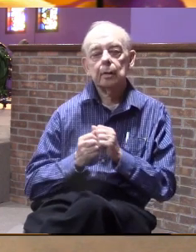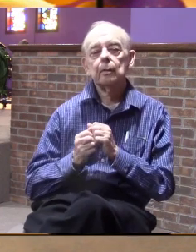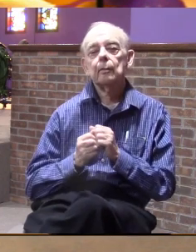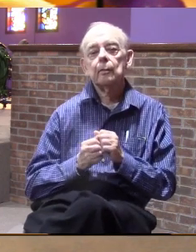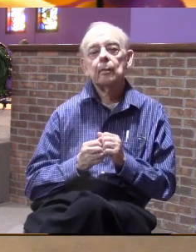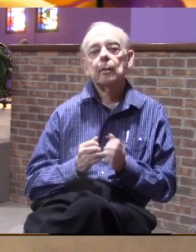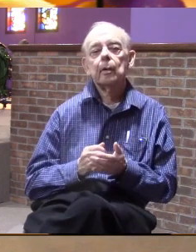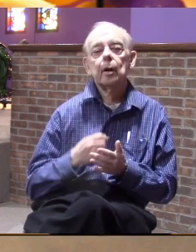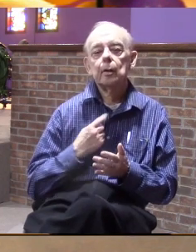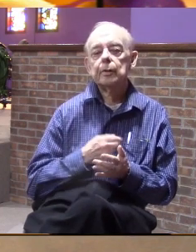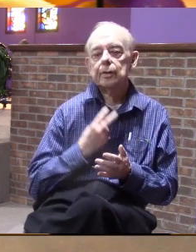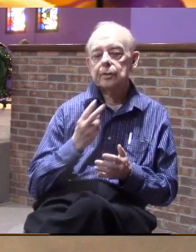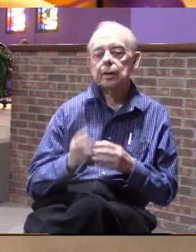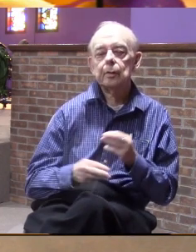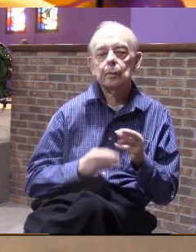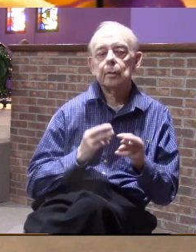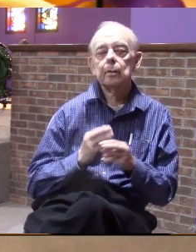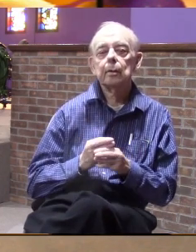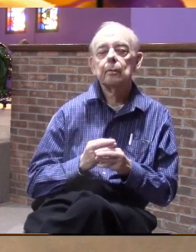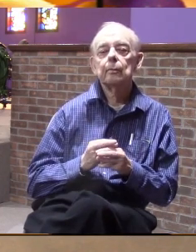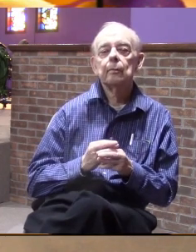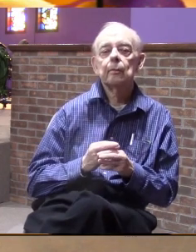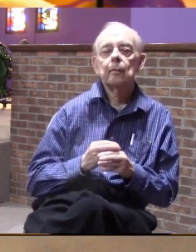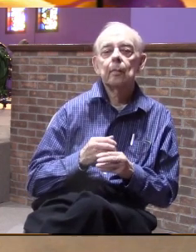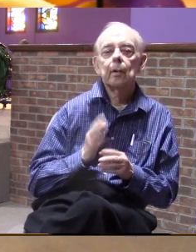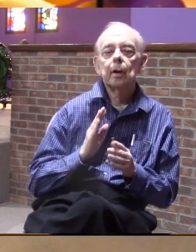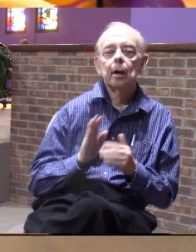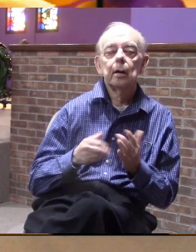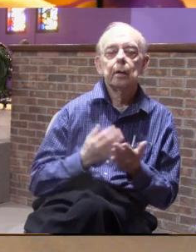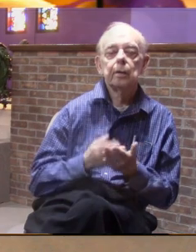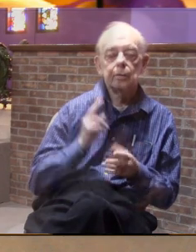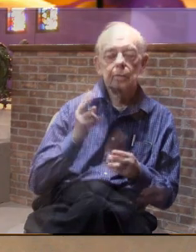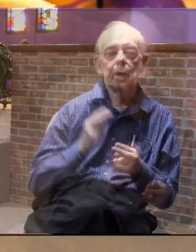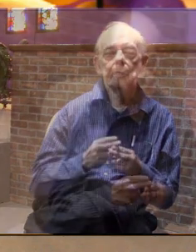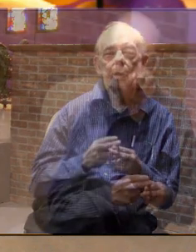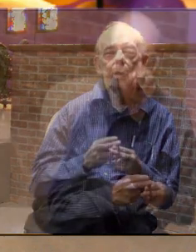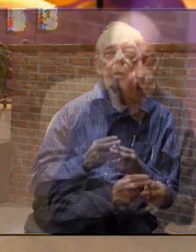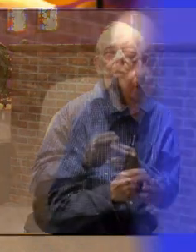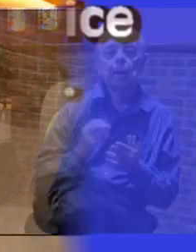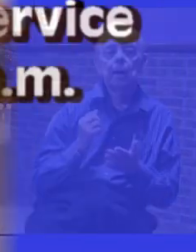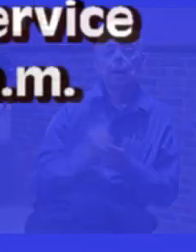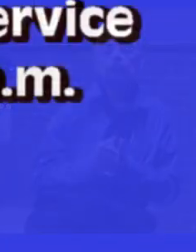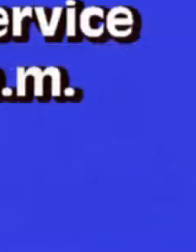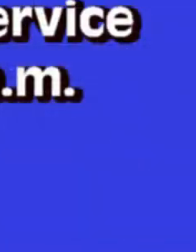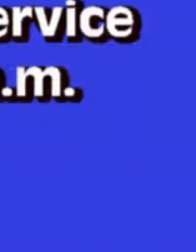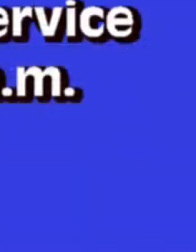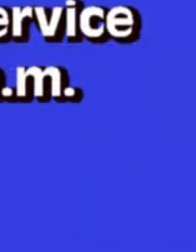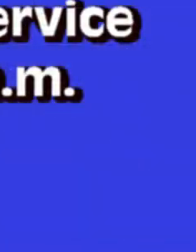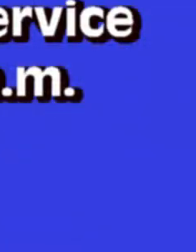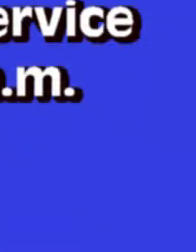help us to see the world and God we ask it all in your name and amen